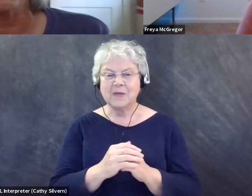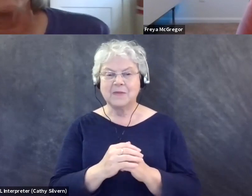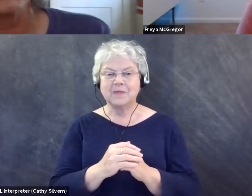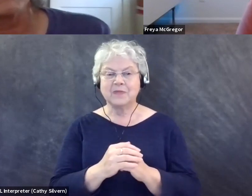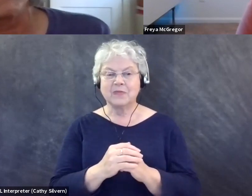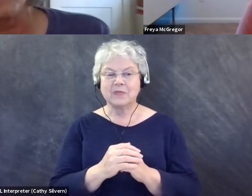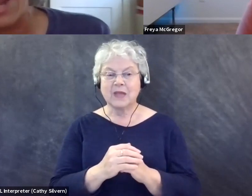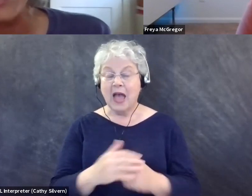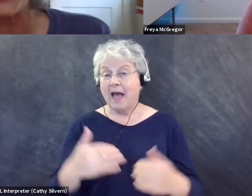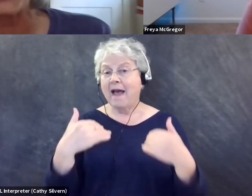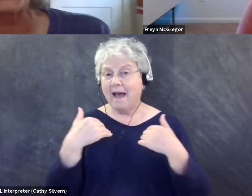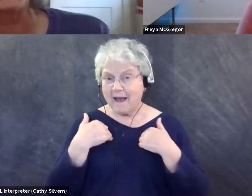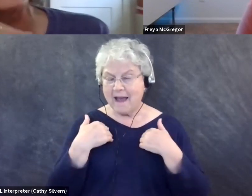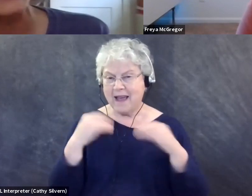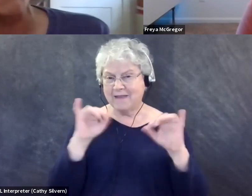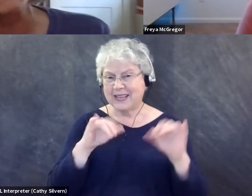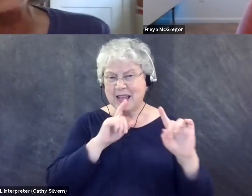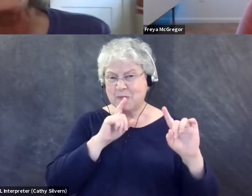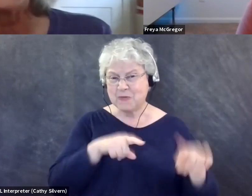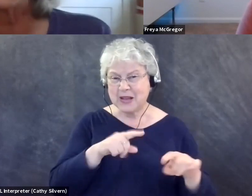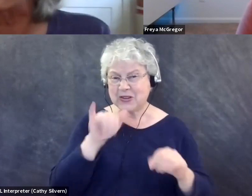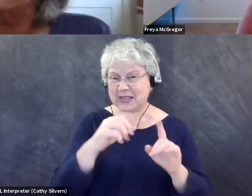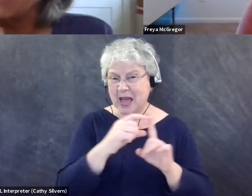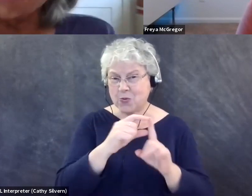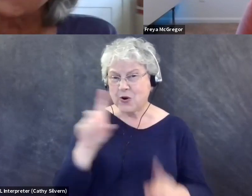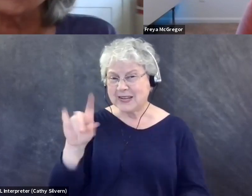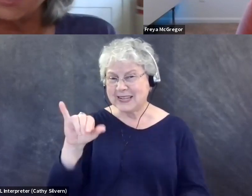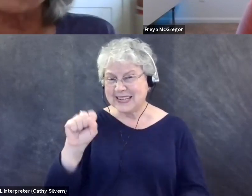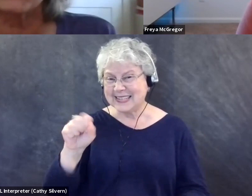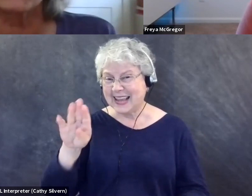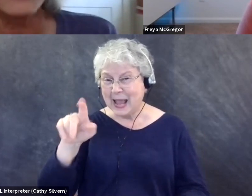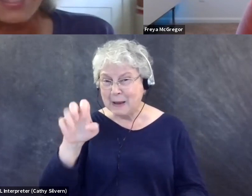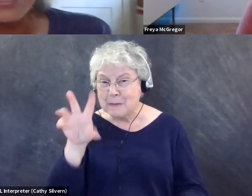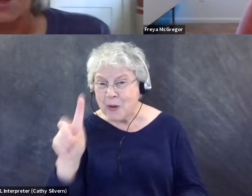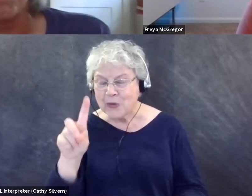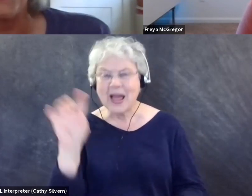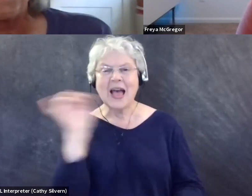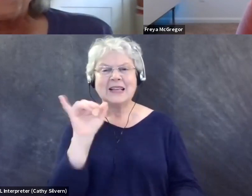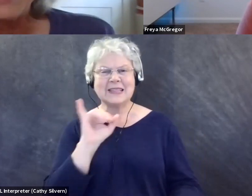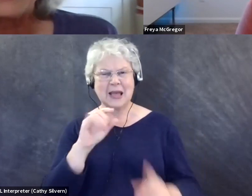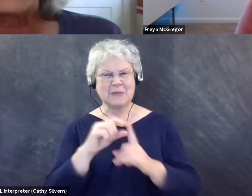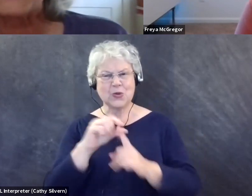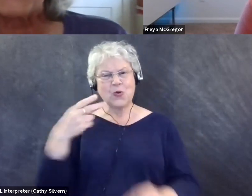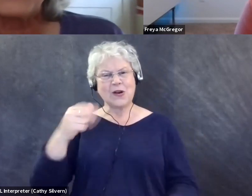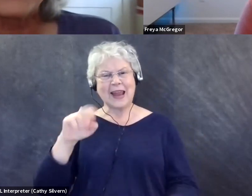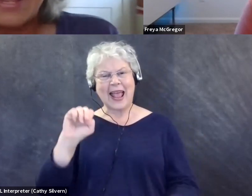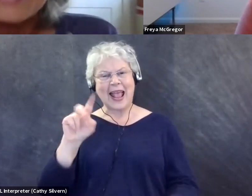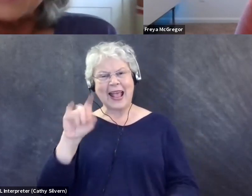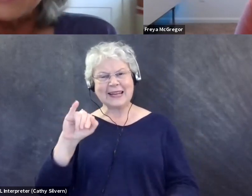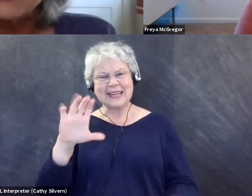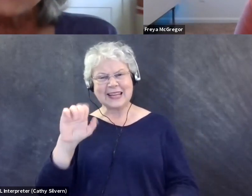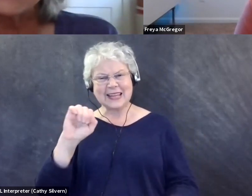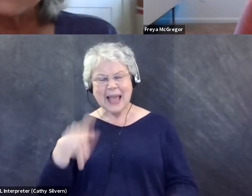same reaction to the word disabled that a lot of people have to the word handicapped. And so